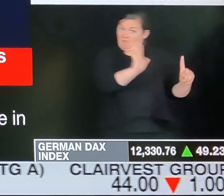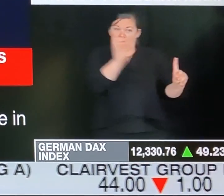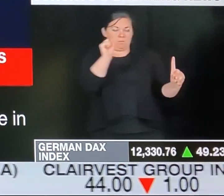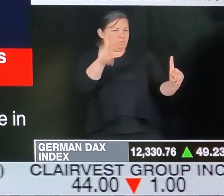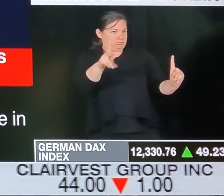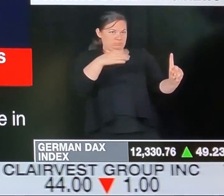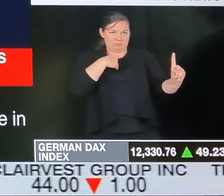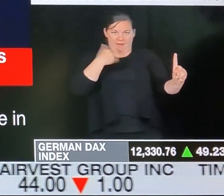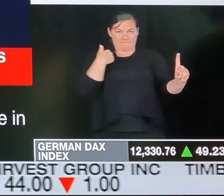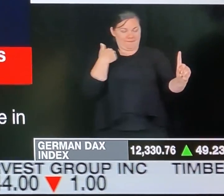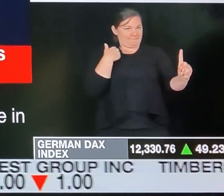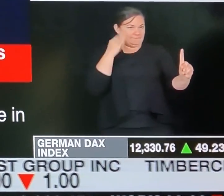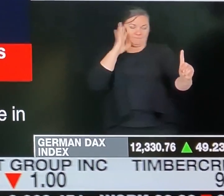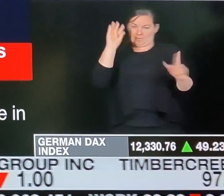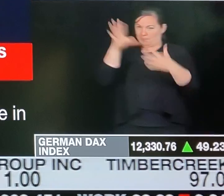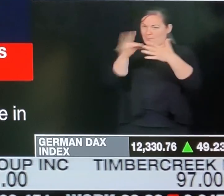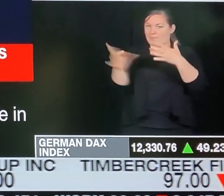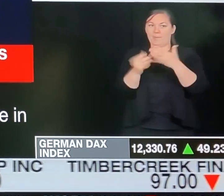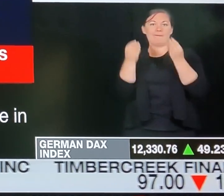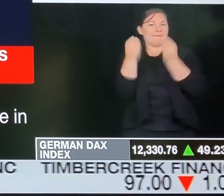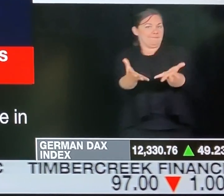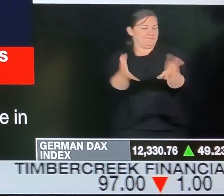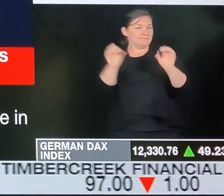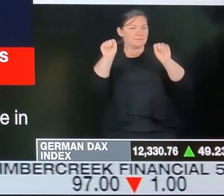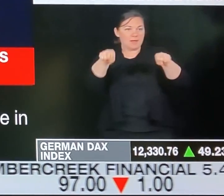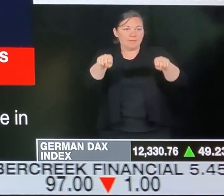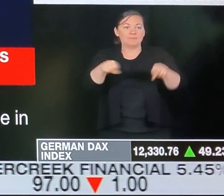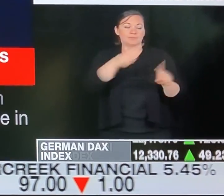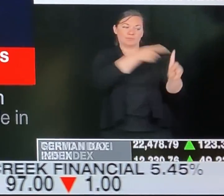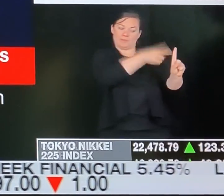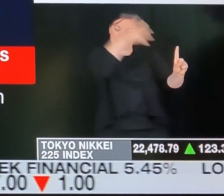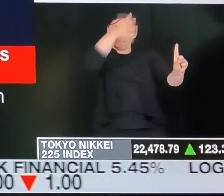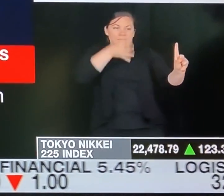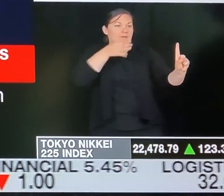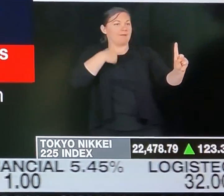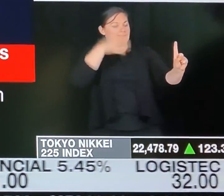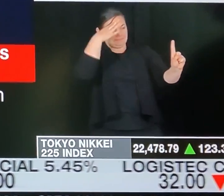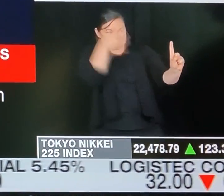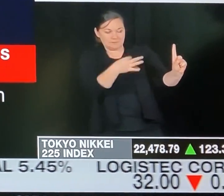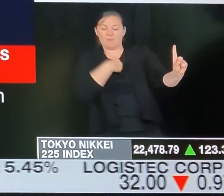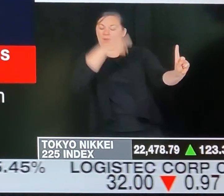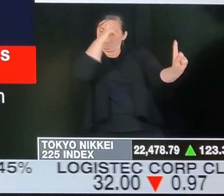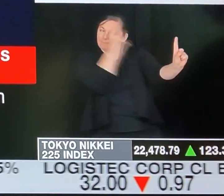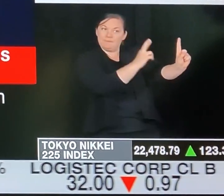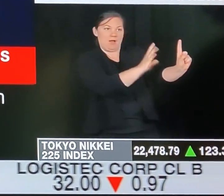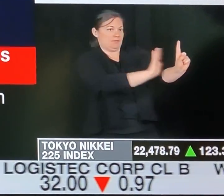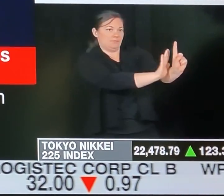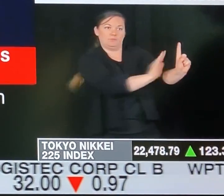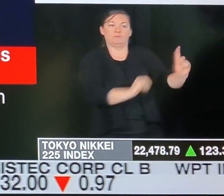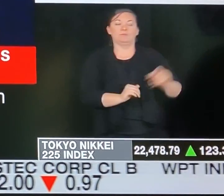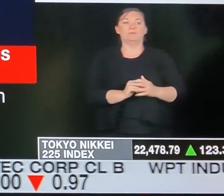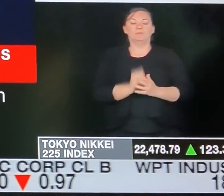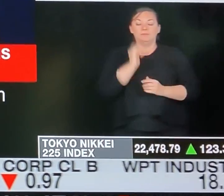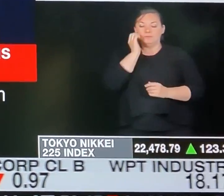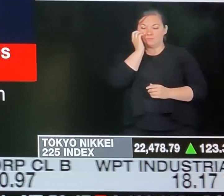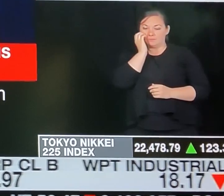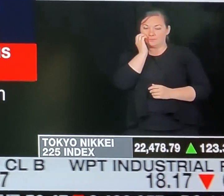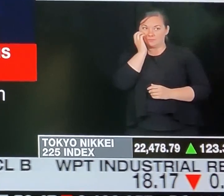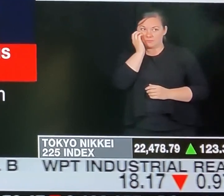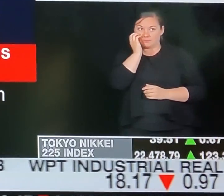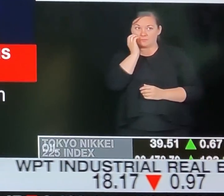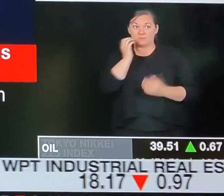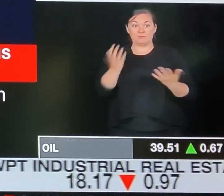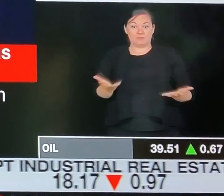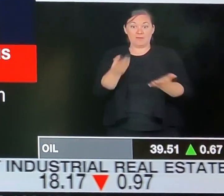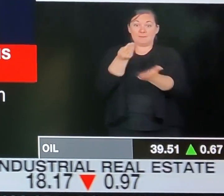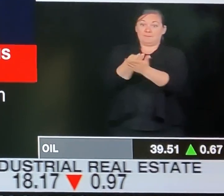ensure our restart is safe for kids. We've increased mental health funding for September by an additional $10 million, which